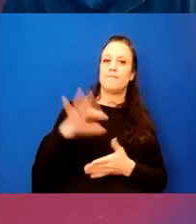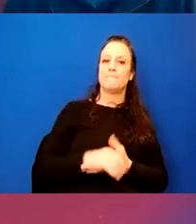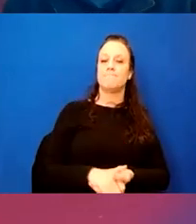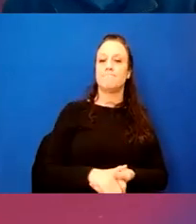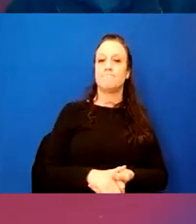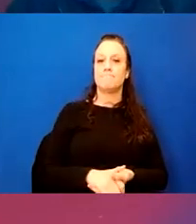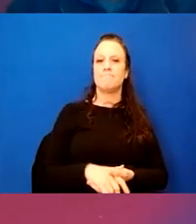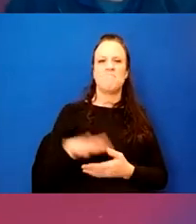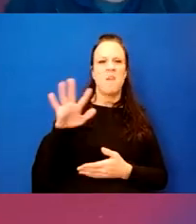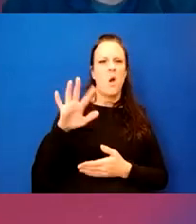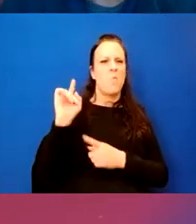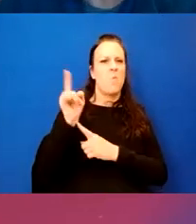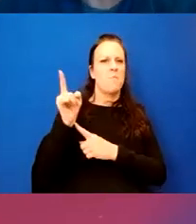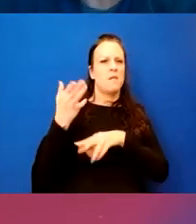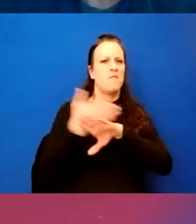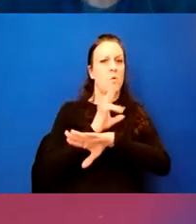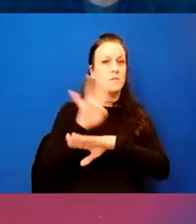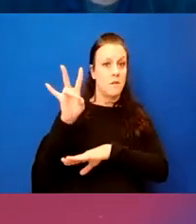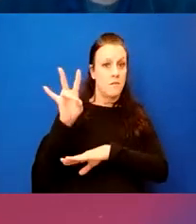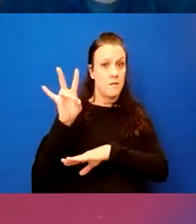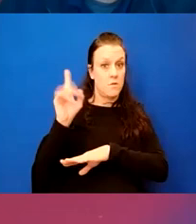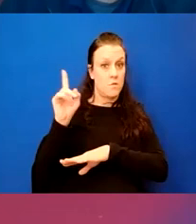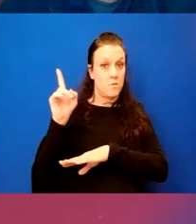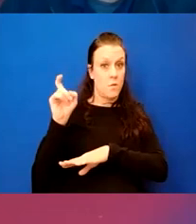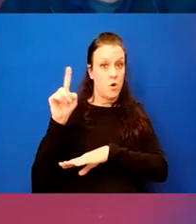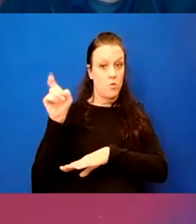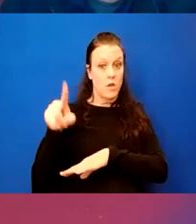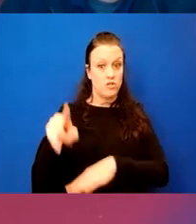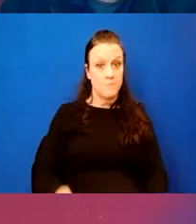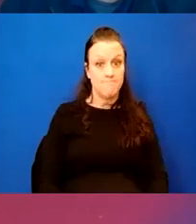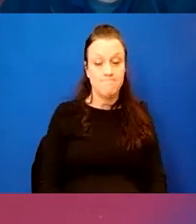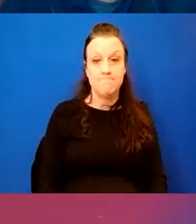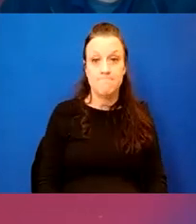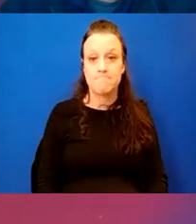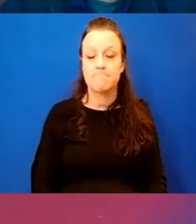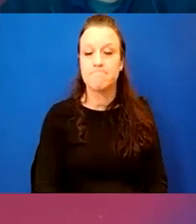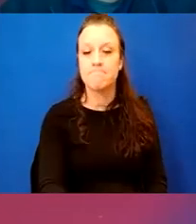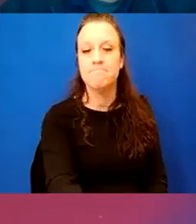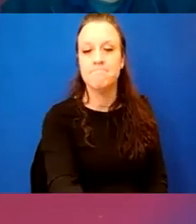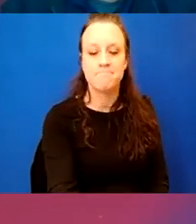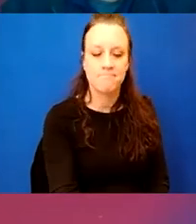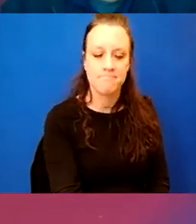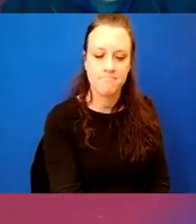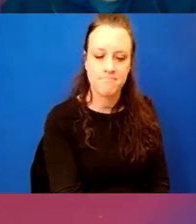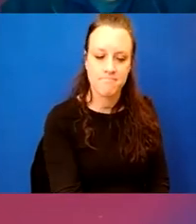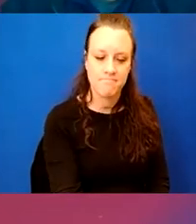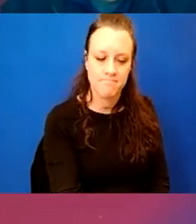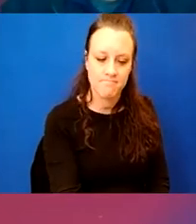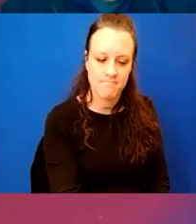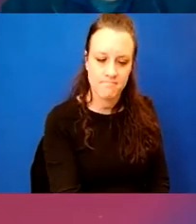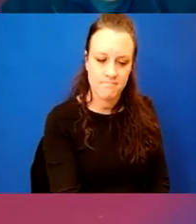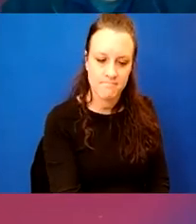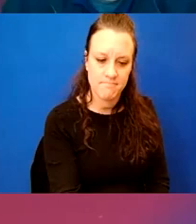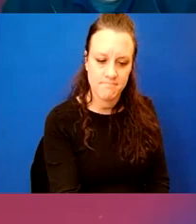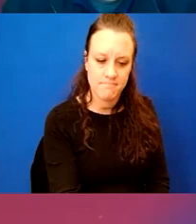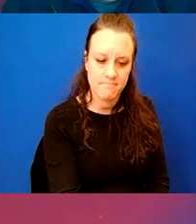Seeing about one minute before seven, if there's any, let's do one more question. If, there is one, uh, again, feel free to raise your hand